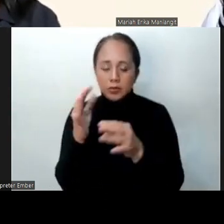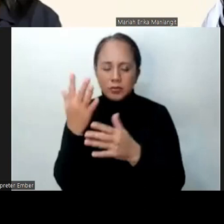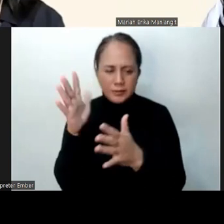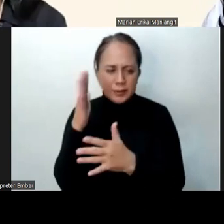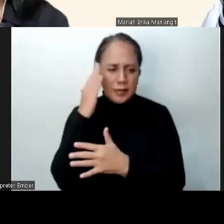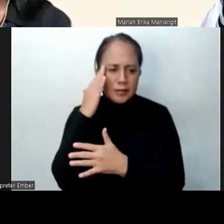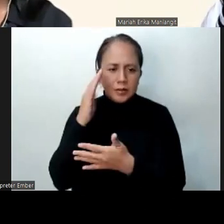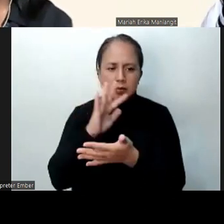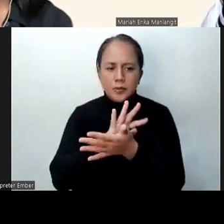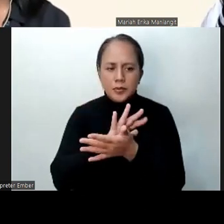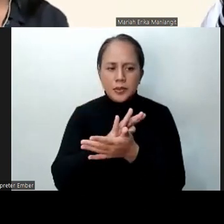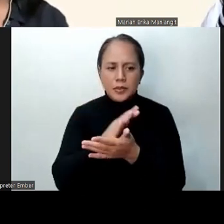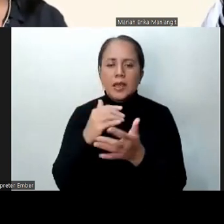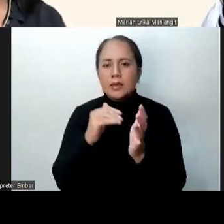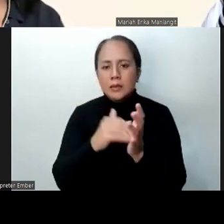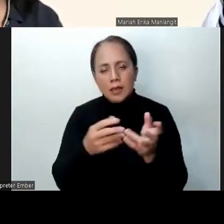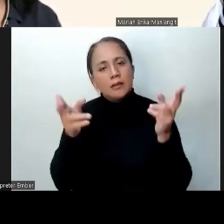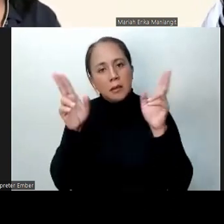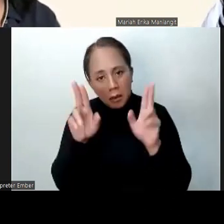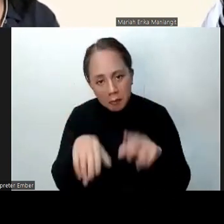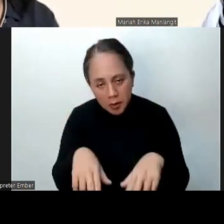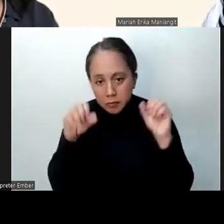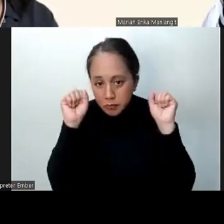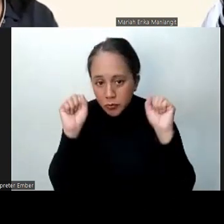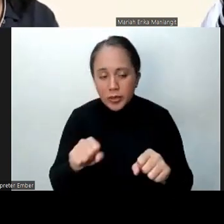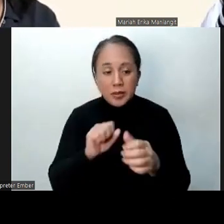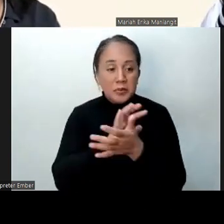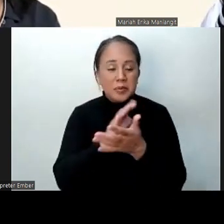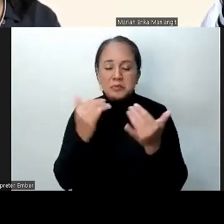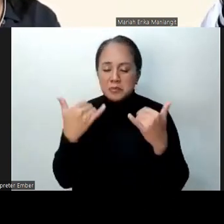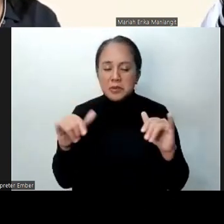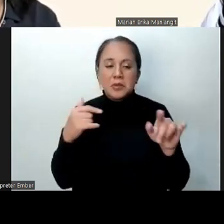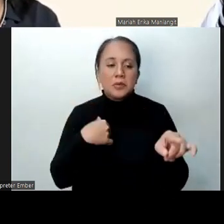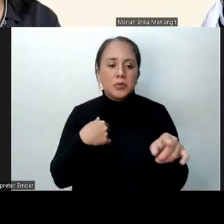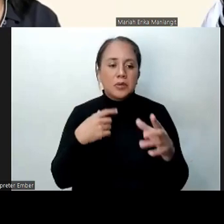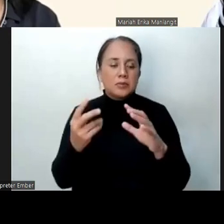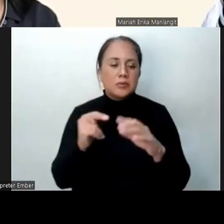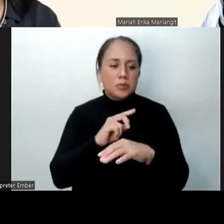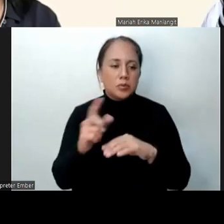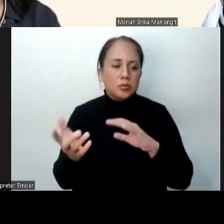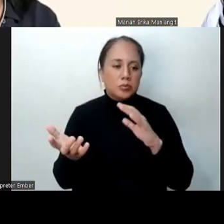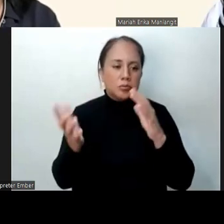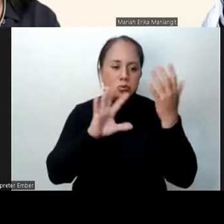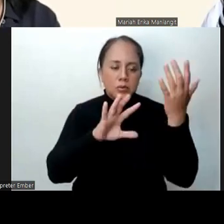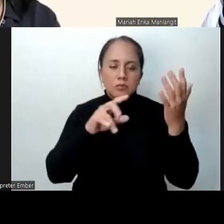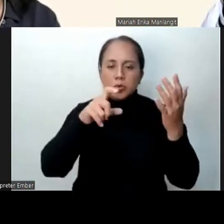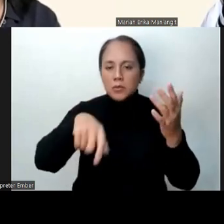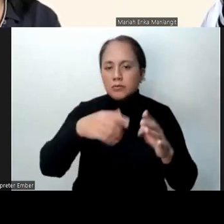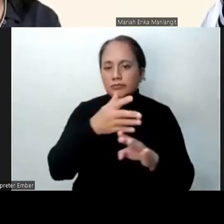that a pandemic can come again, or a natural disaster. And so we need to be prepared.